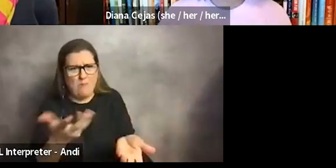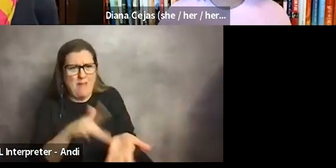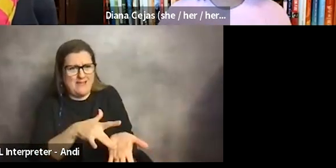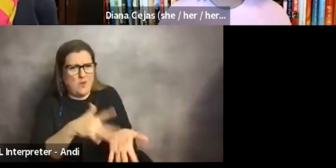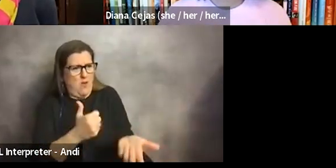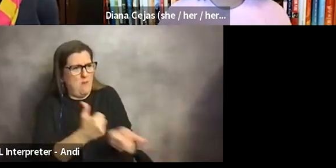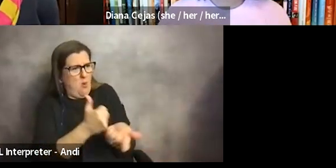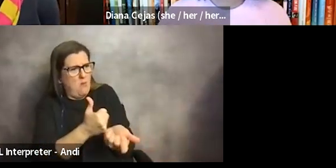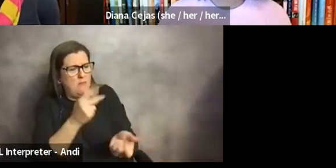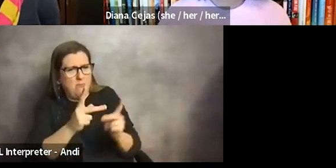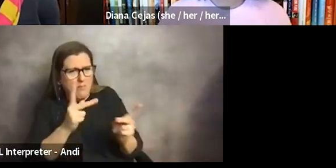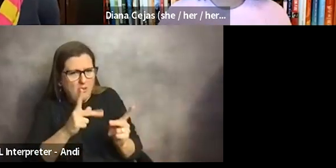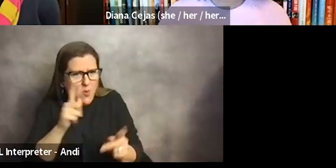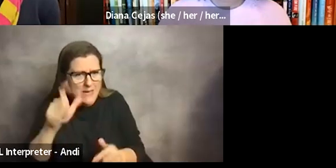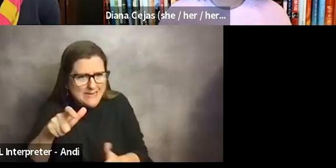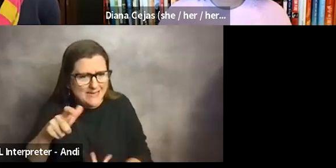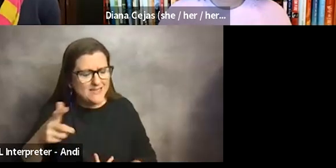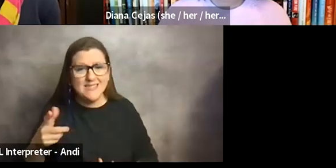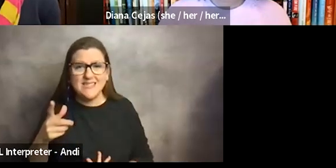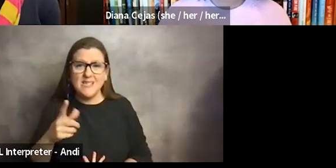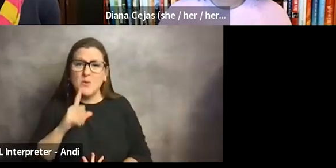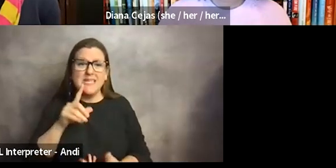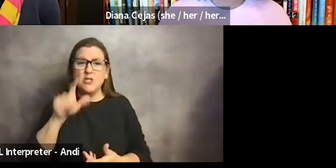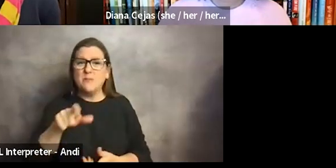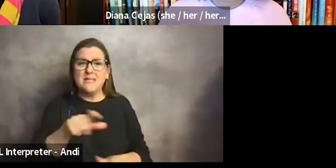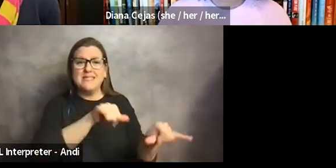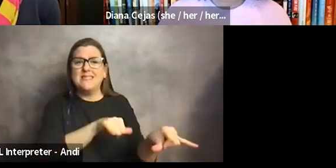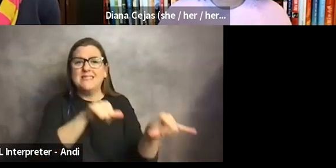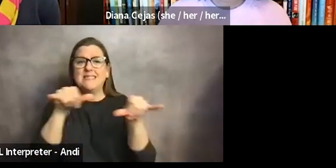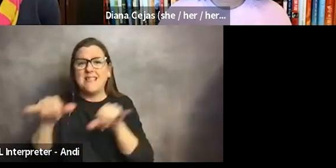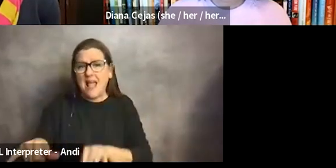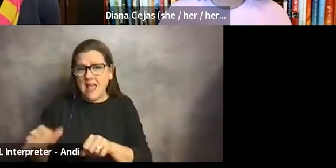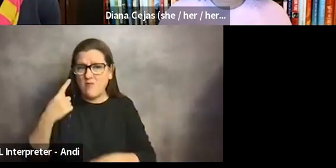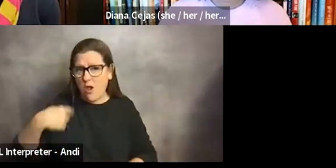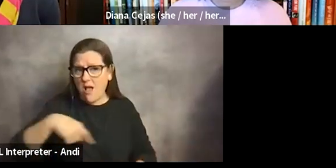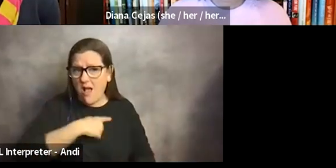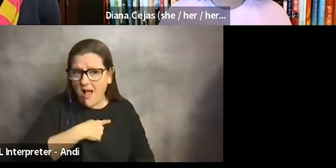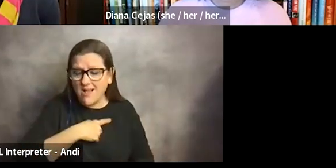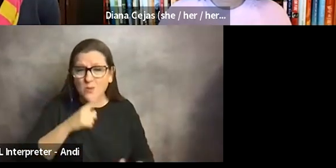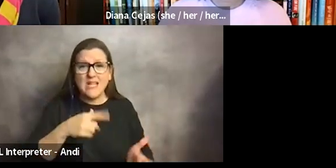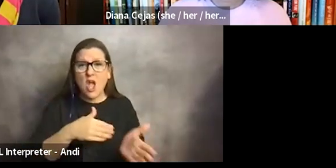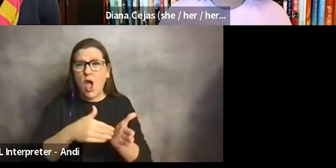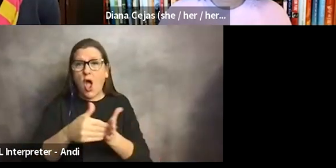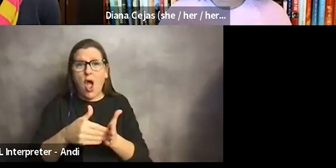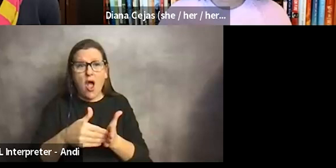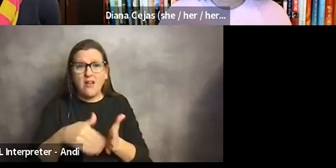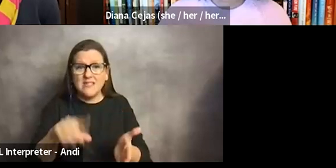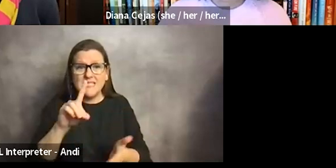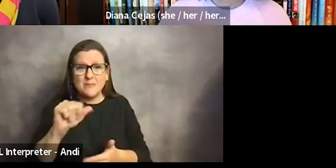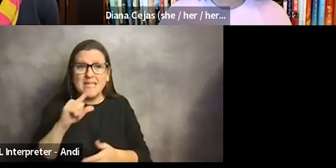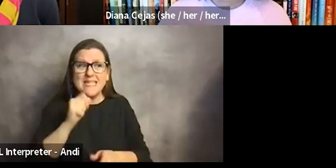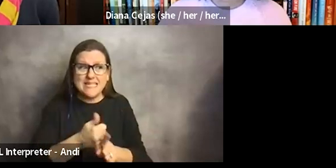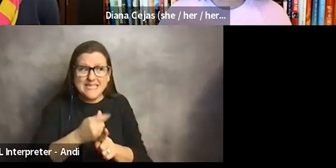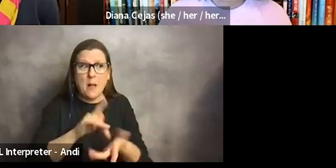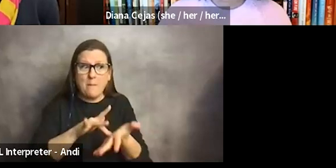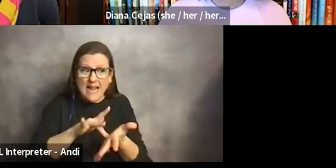individuals with things like that, it shouldn't be any different with this. And interestingly, often disability is a medically driven condition, like there is something